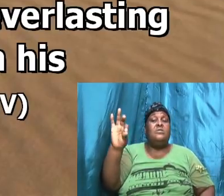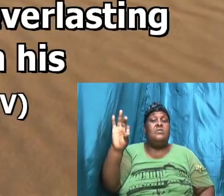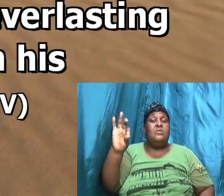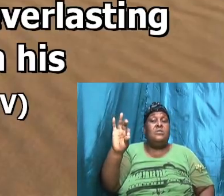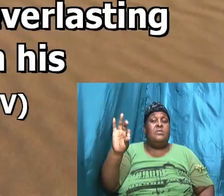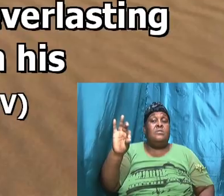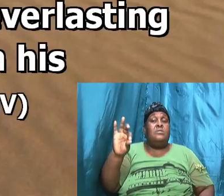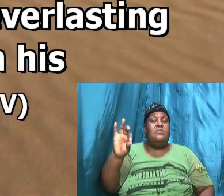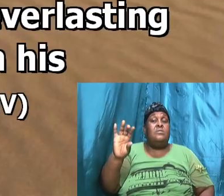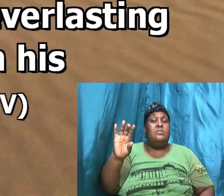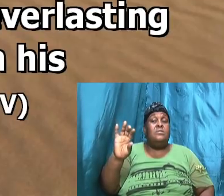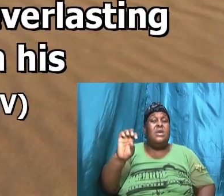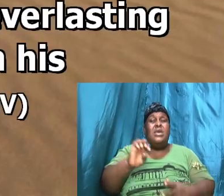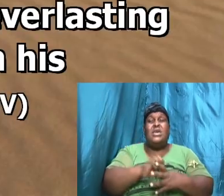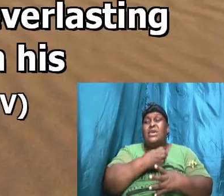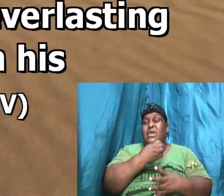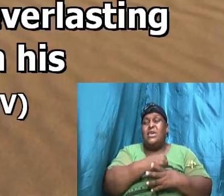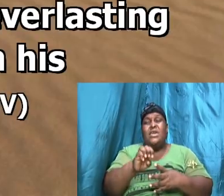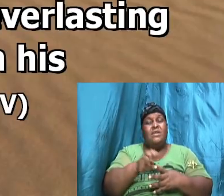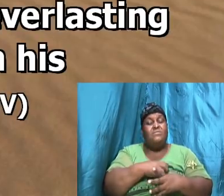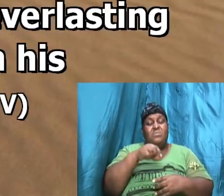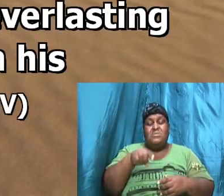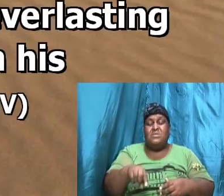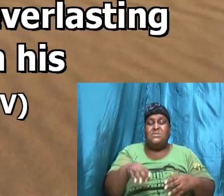because even after this